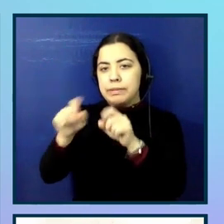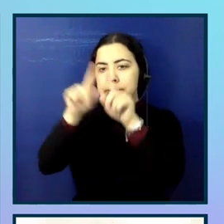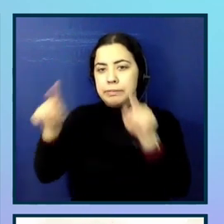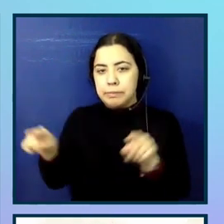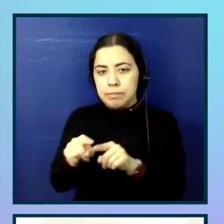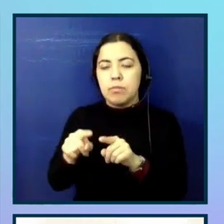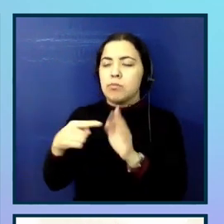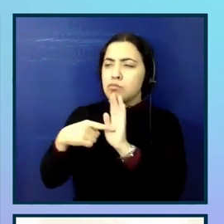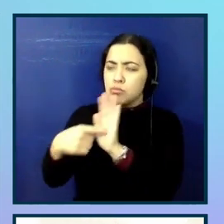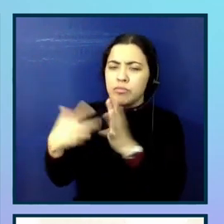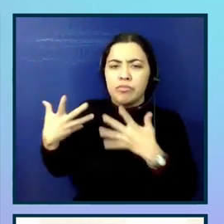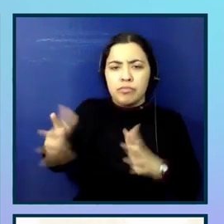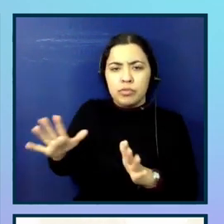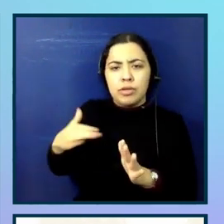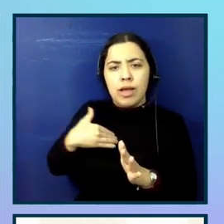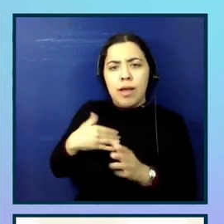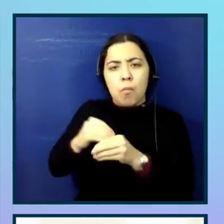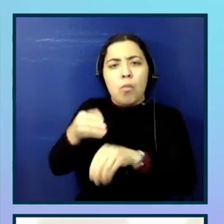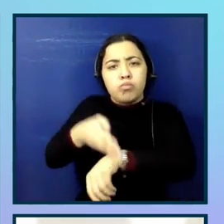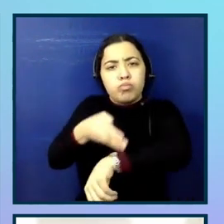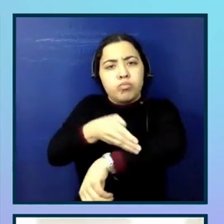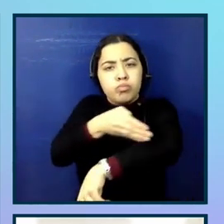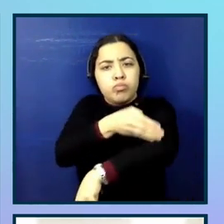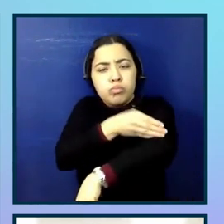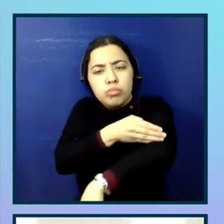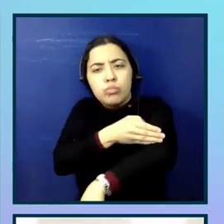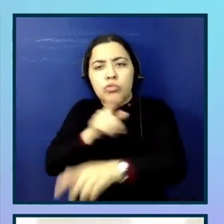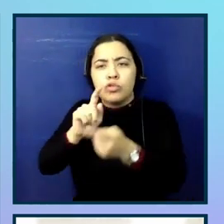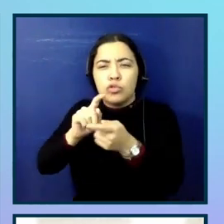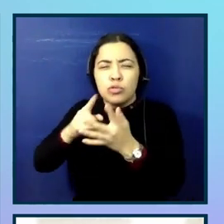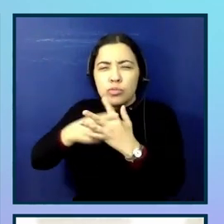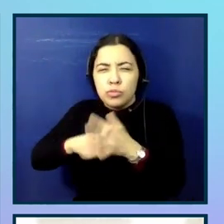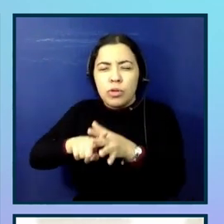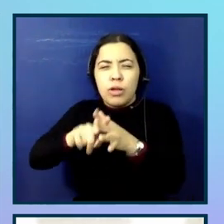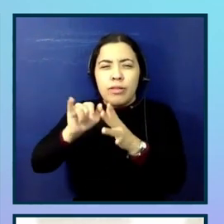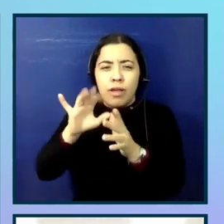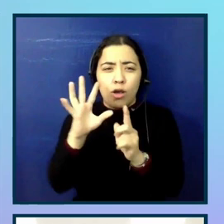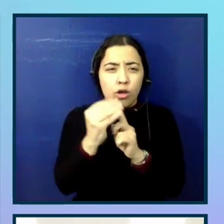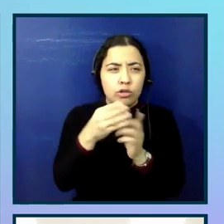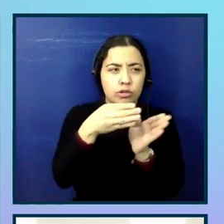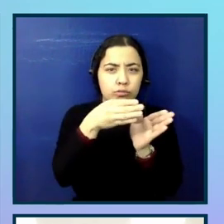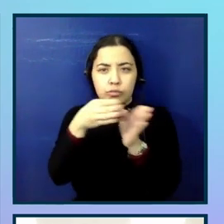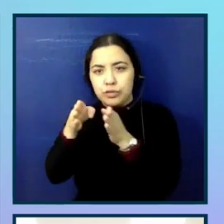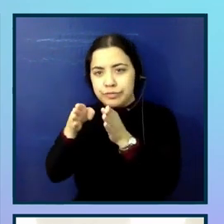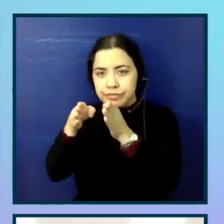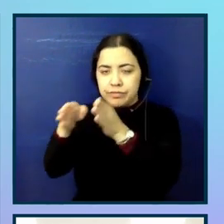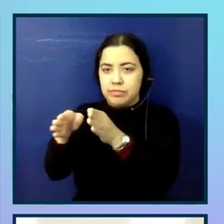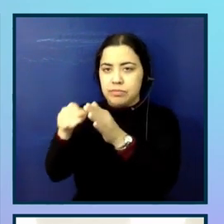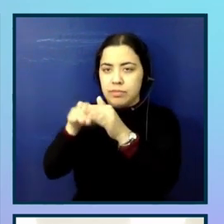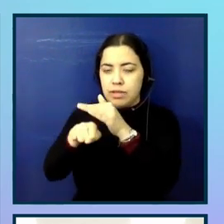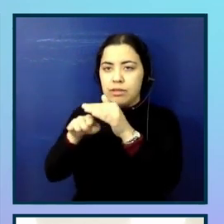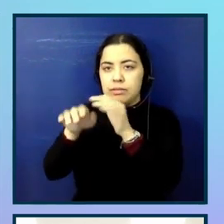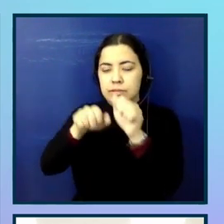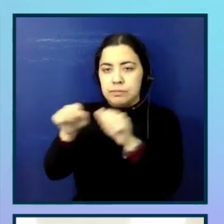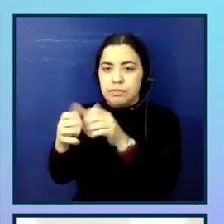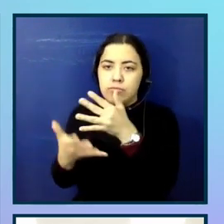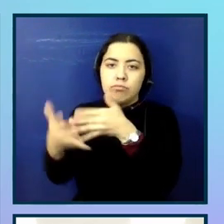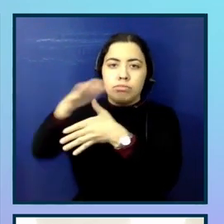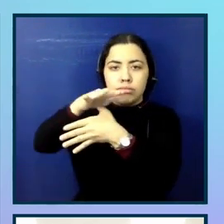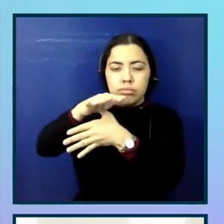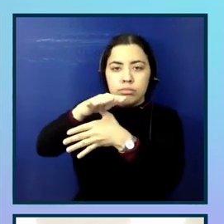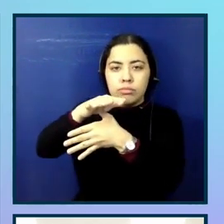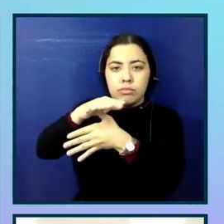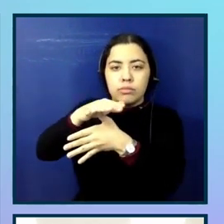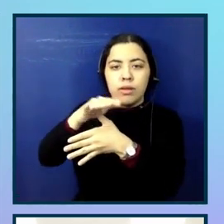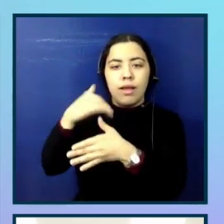WCAG compliance and we were starting to implement a great culture shift within our processes. We'd run a week-long training session in May for